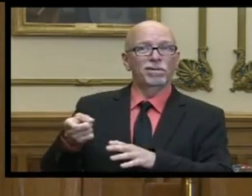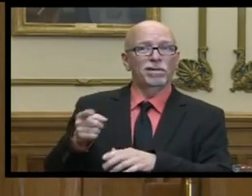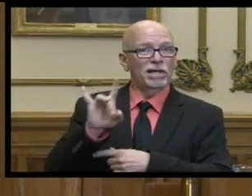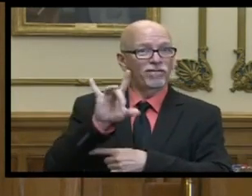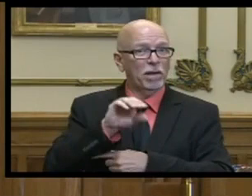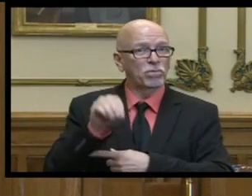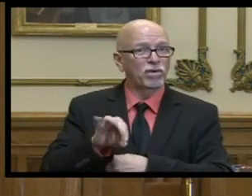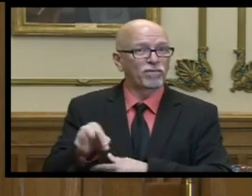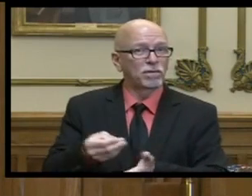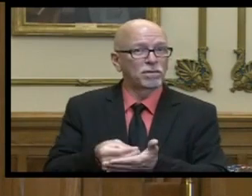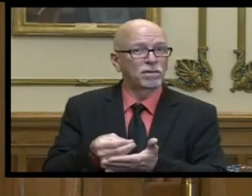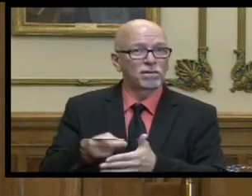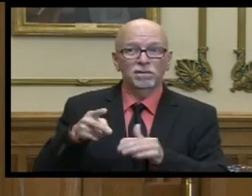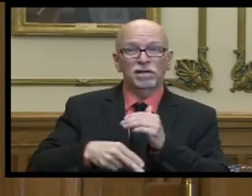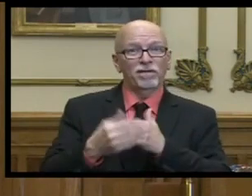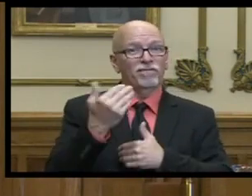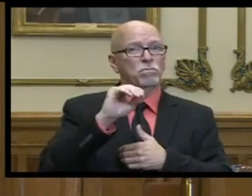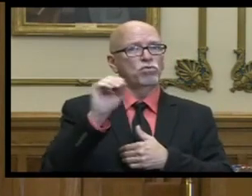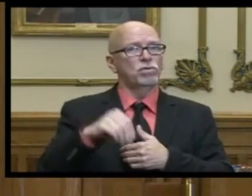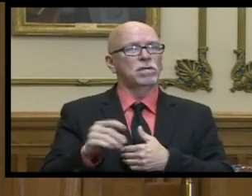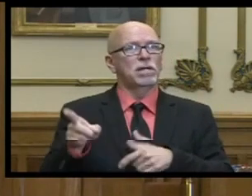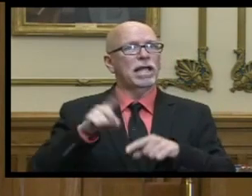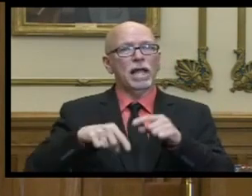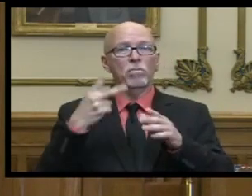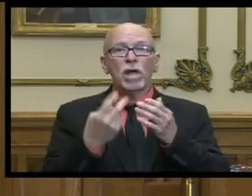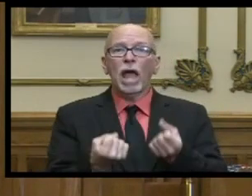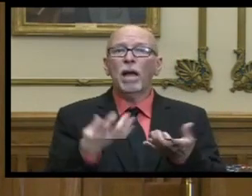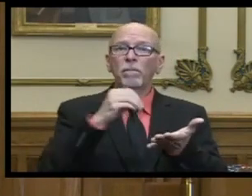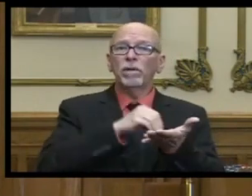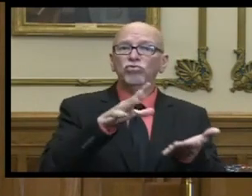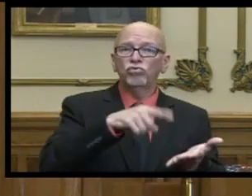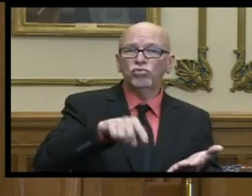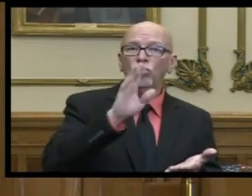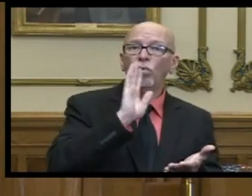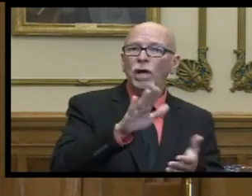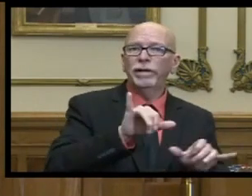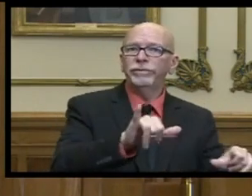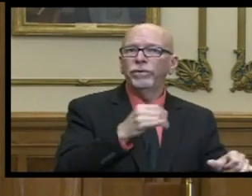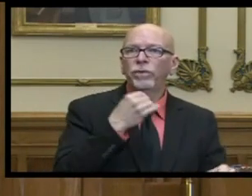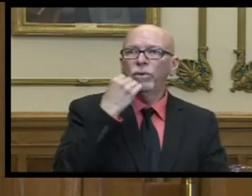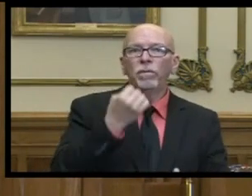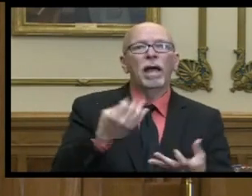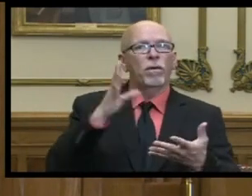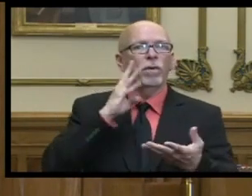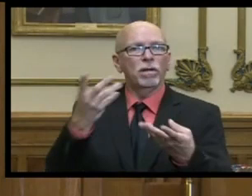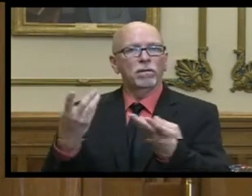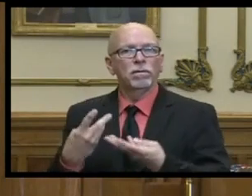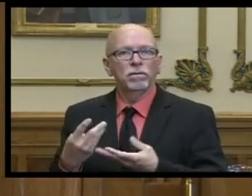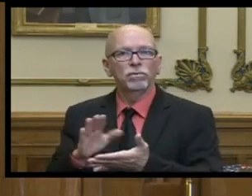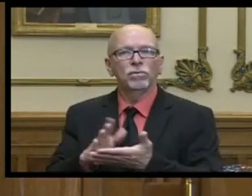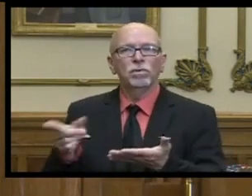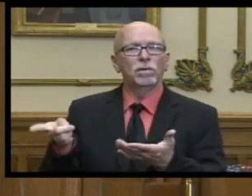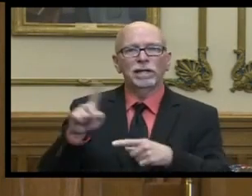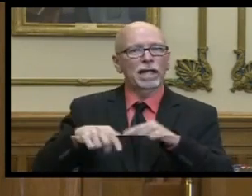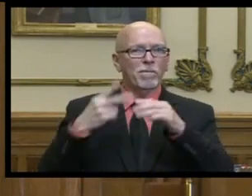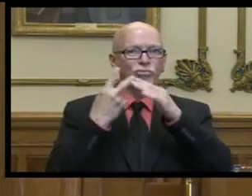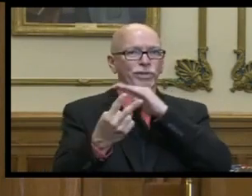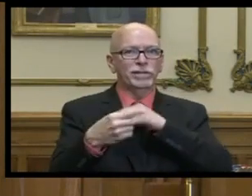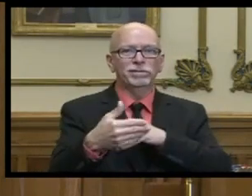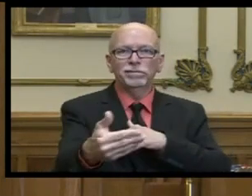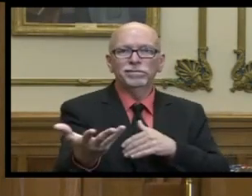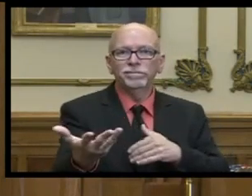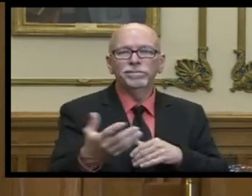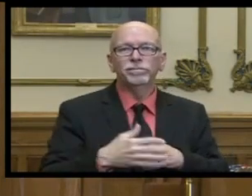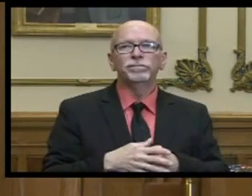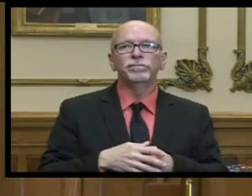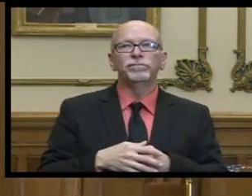corporation to predict and how much that virtual instruction each student may receive over the course of the coming year